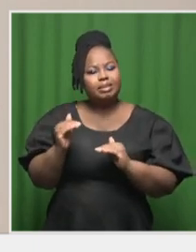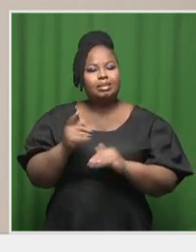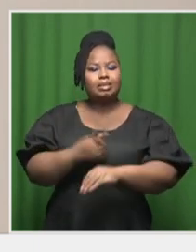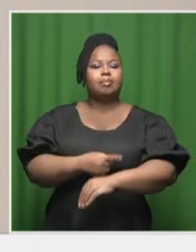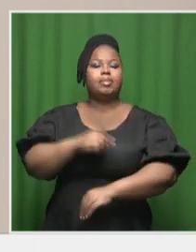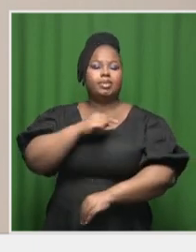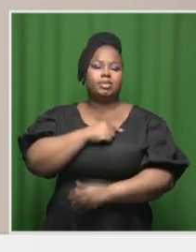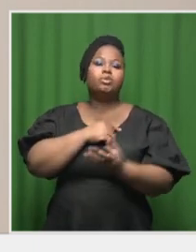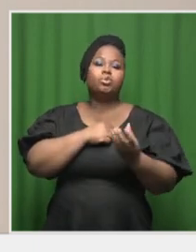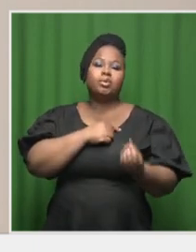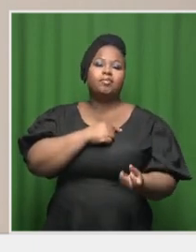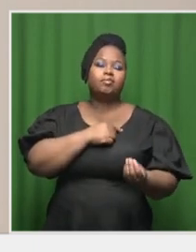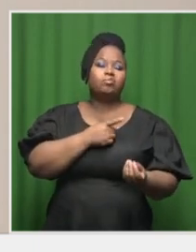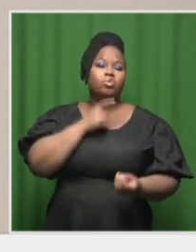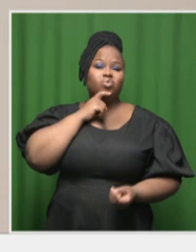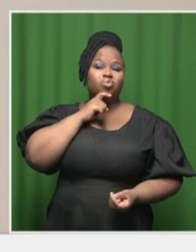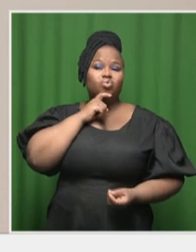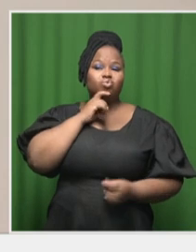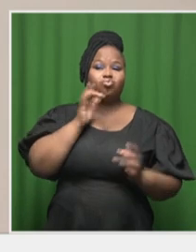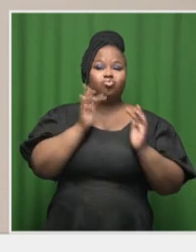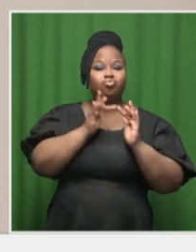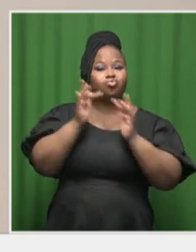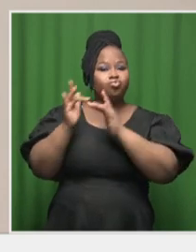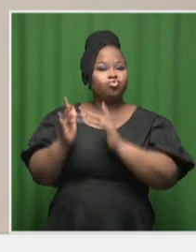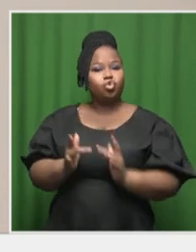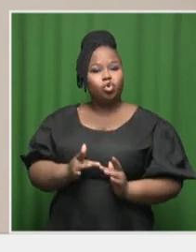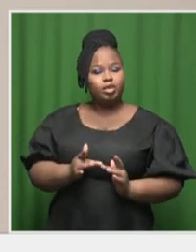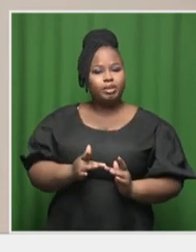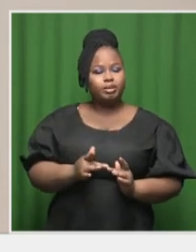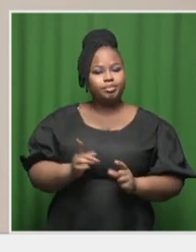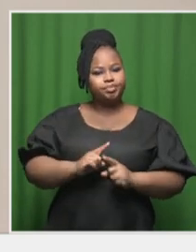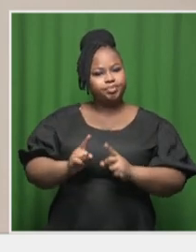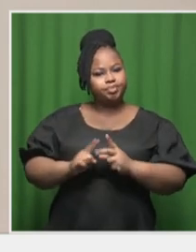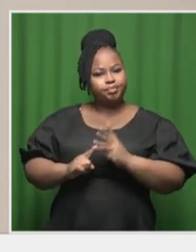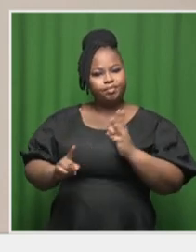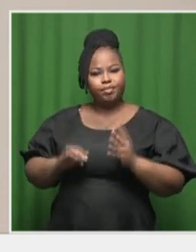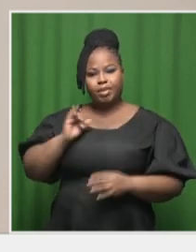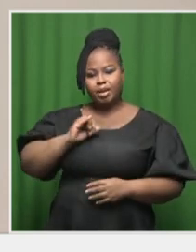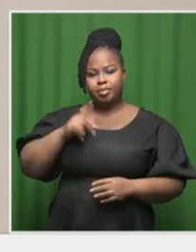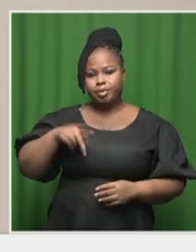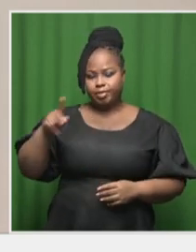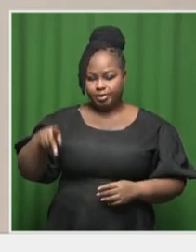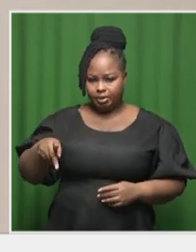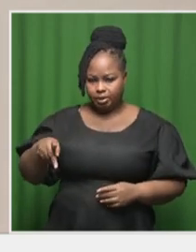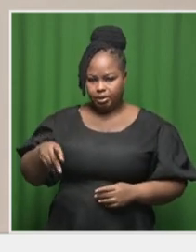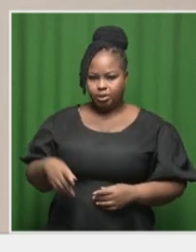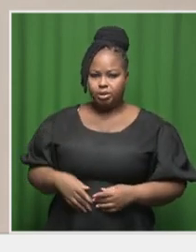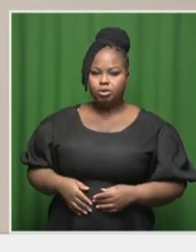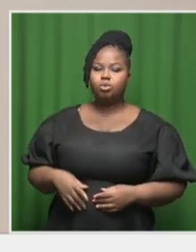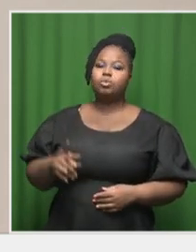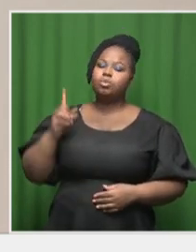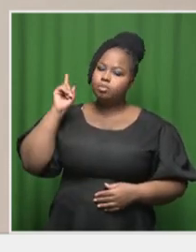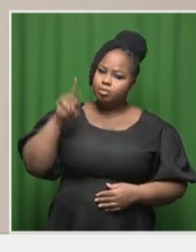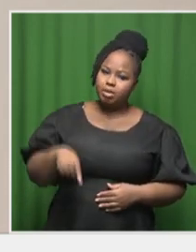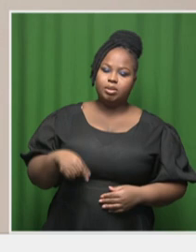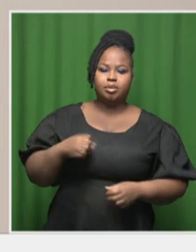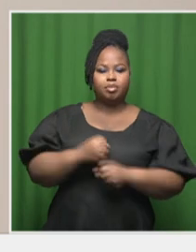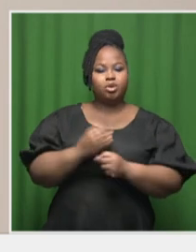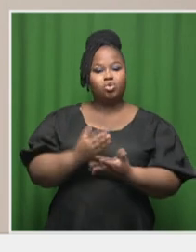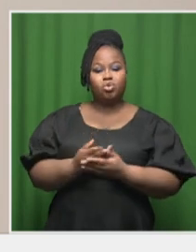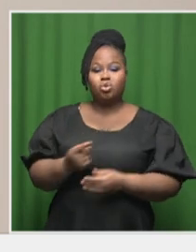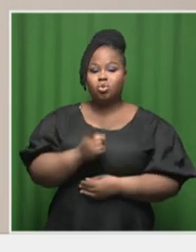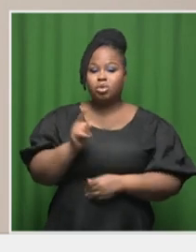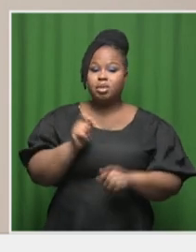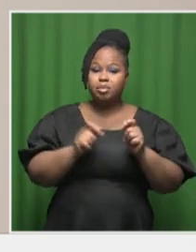that you can use to connect the different IPPs, you have to ensure that those